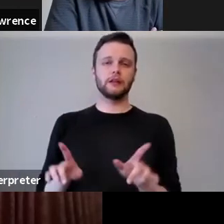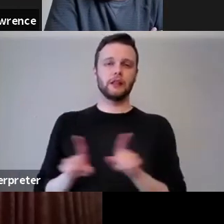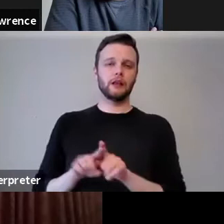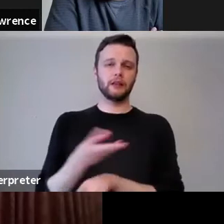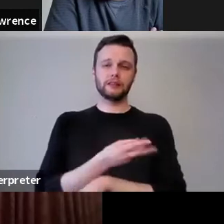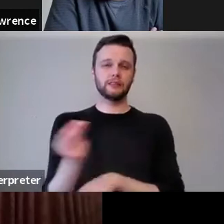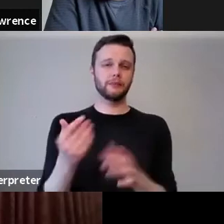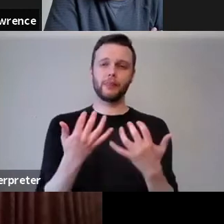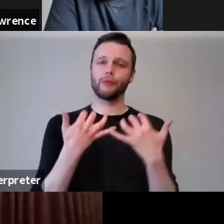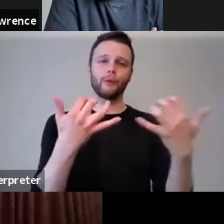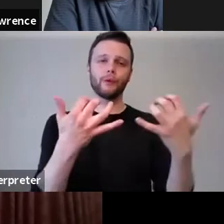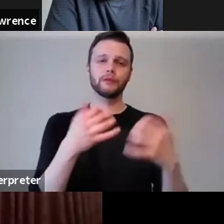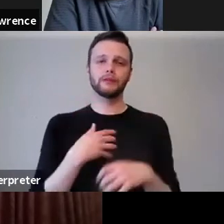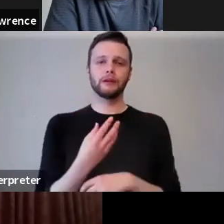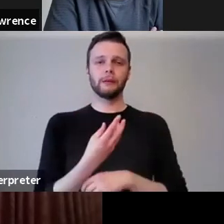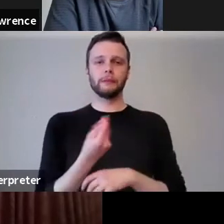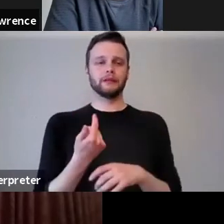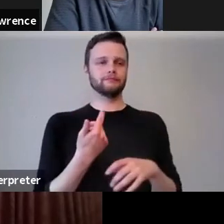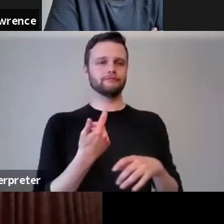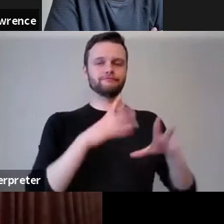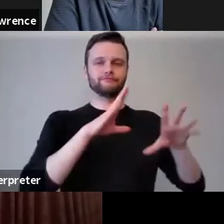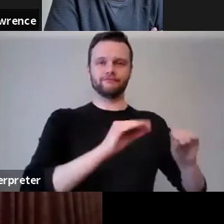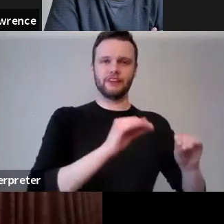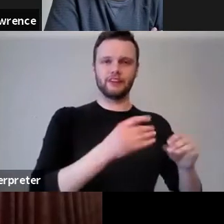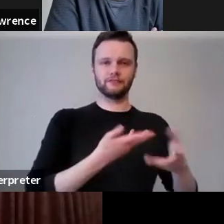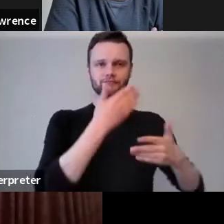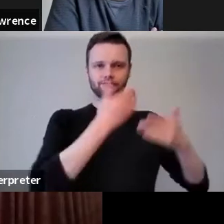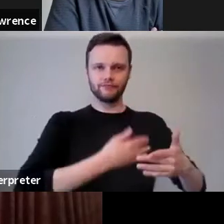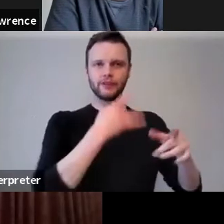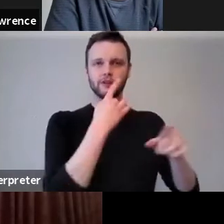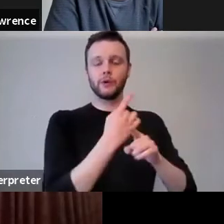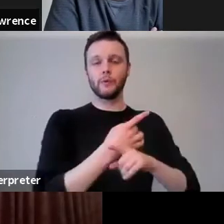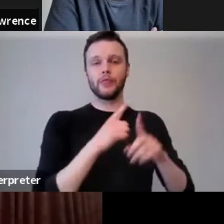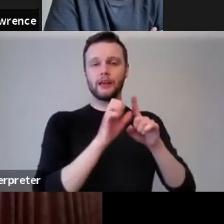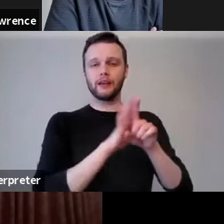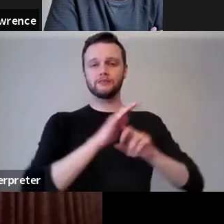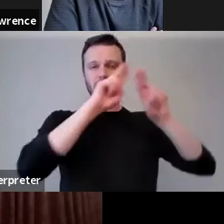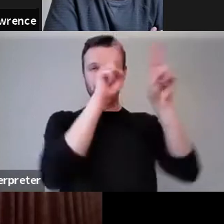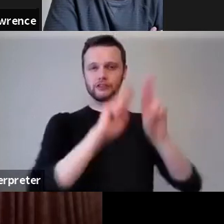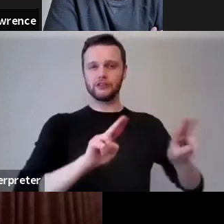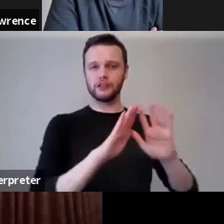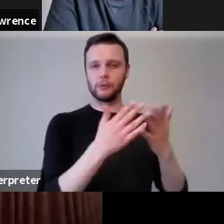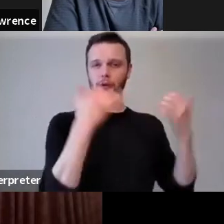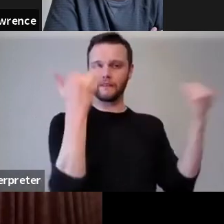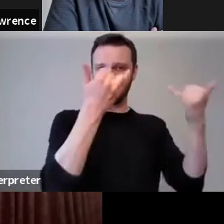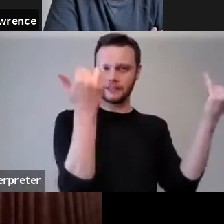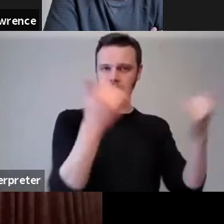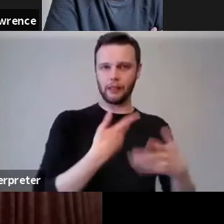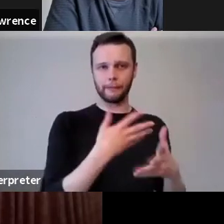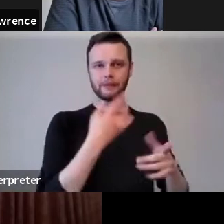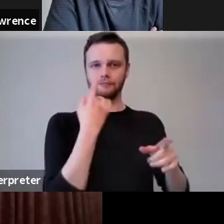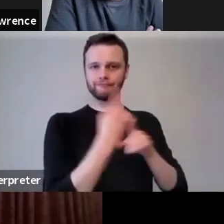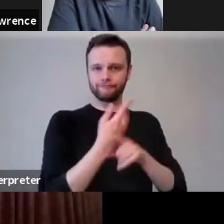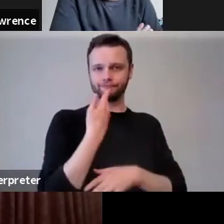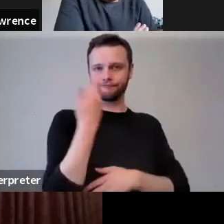audience I'm sure, I've just come out of a session with the Edinburgh International Book Festival, where Arundhati Roy was the guest,